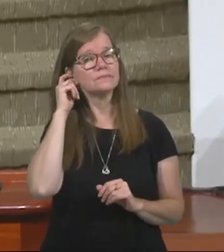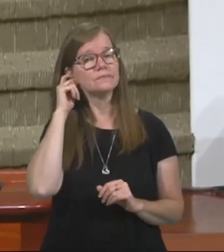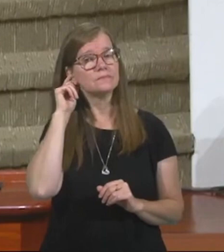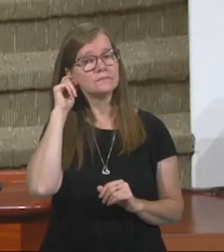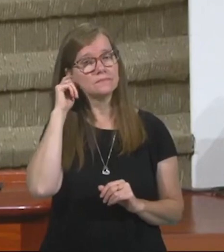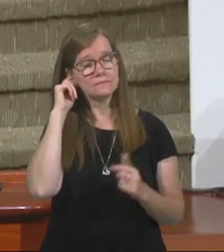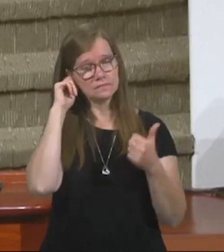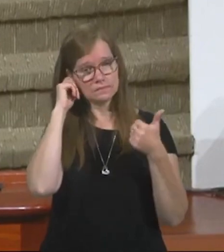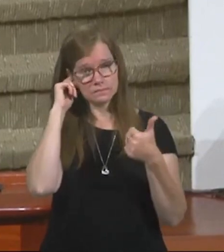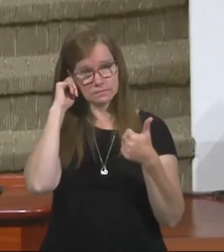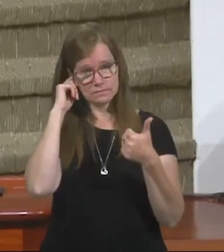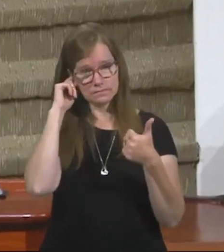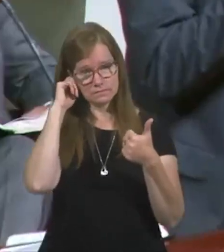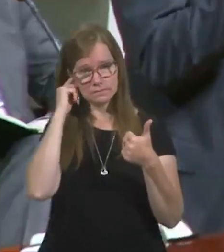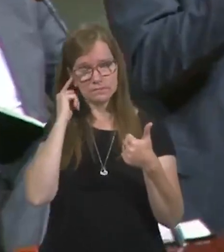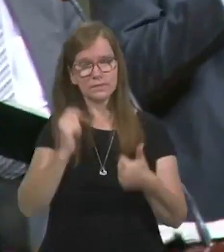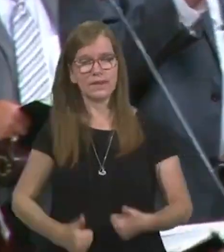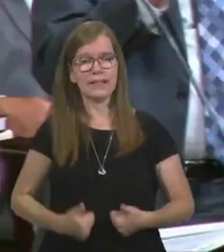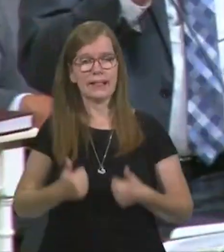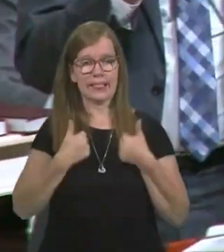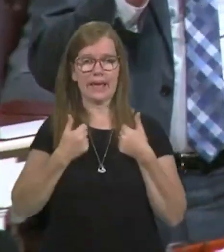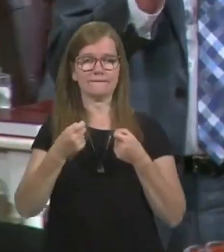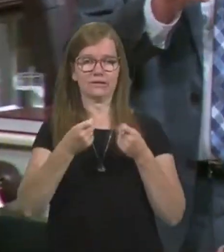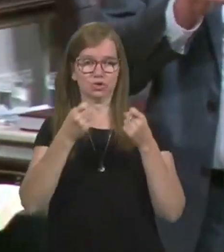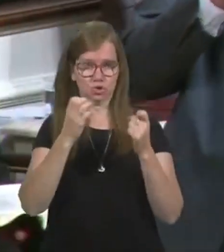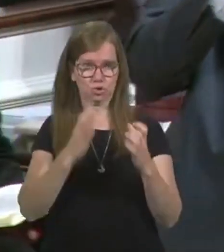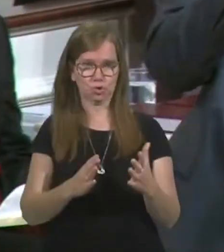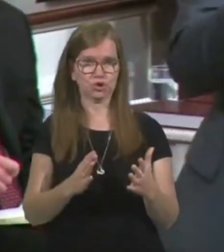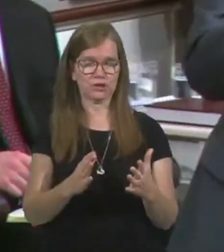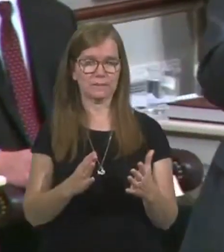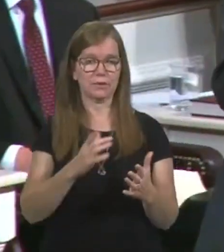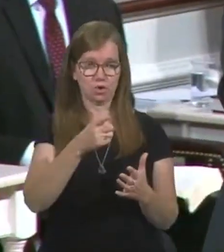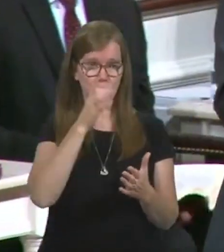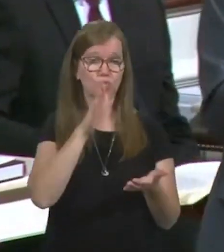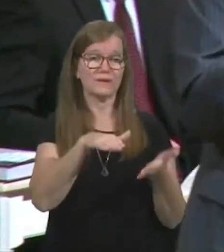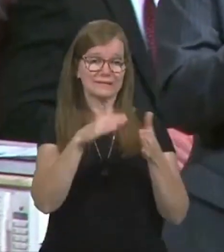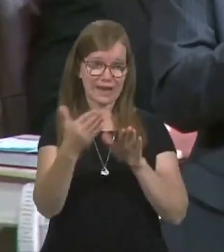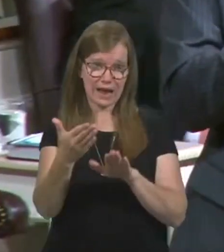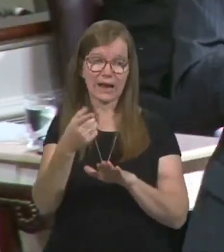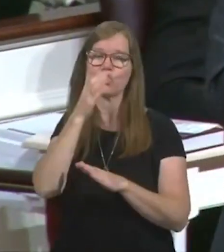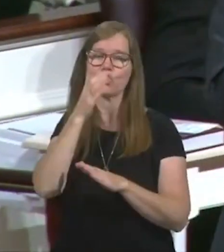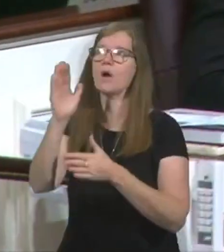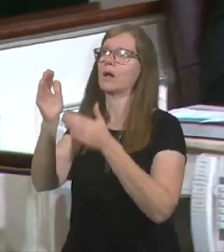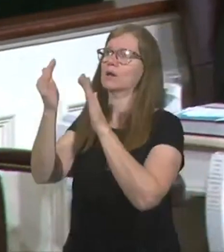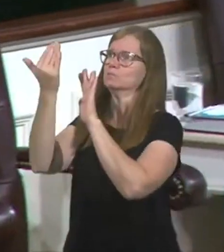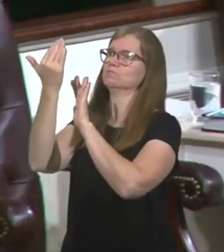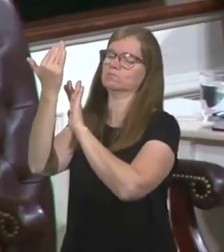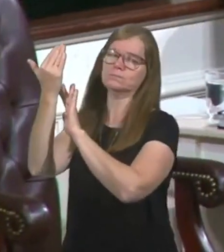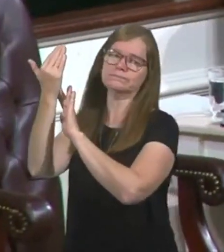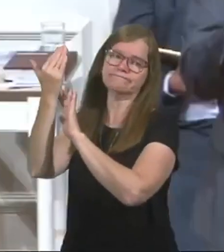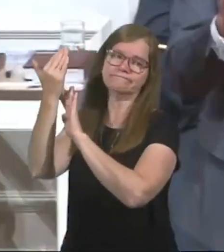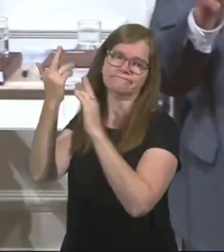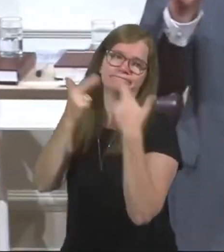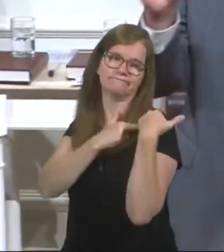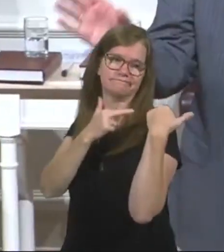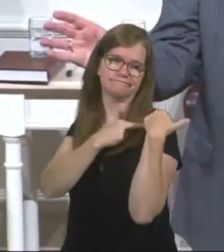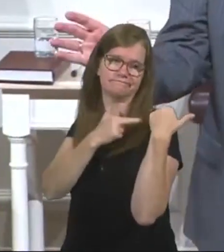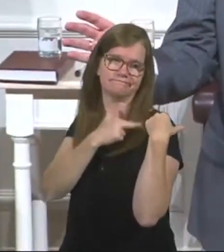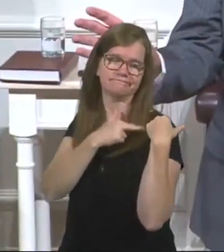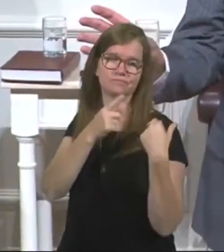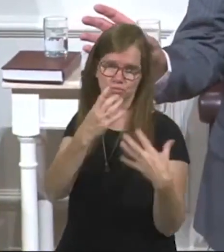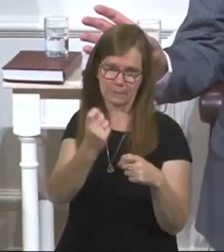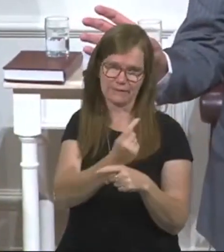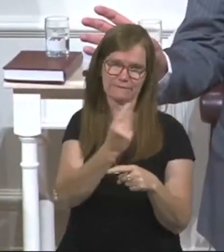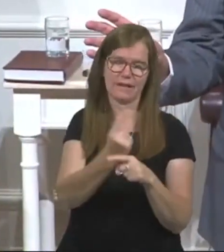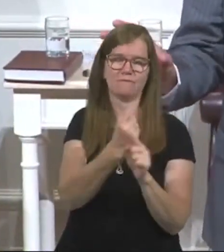life is a stewardship. You're going to die and you're going to give an account. You want to be faithful in the little